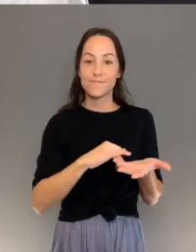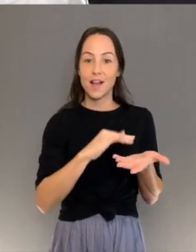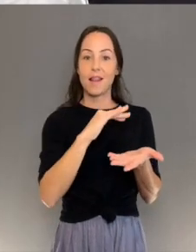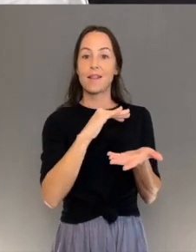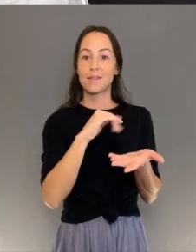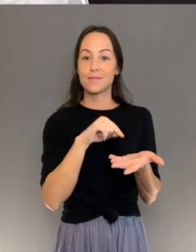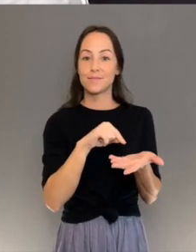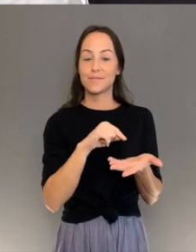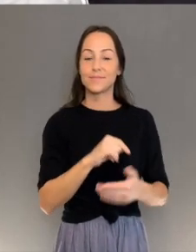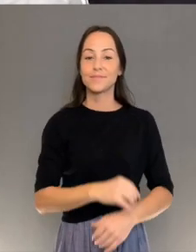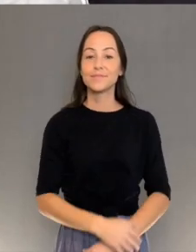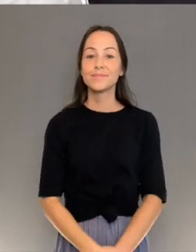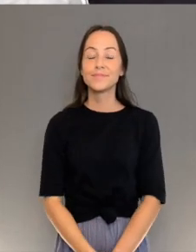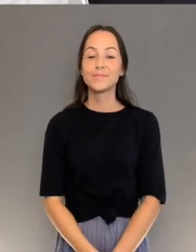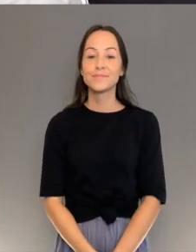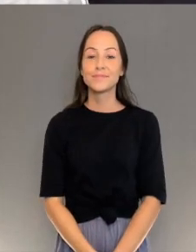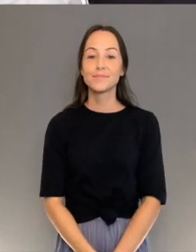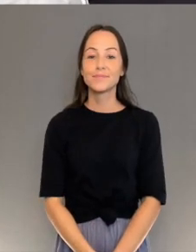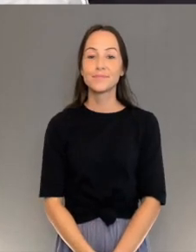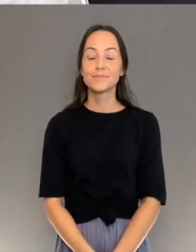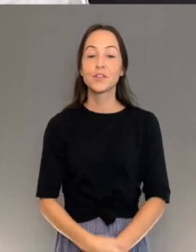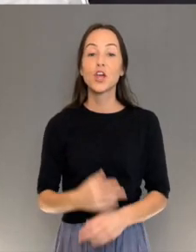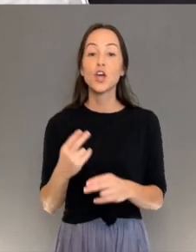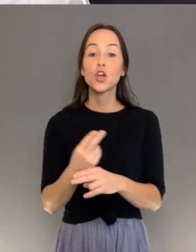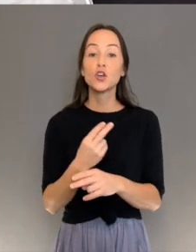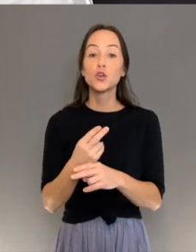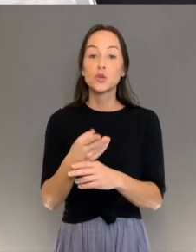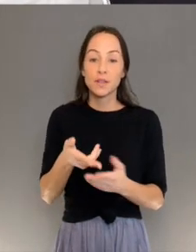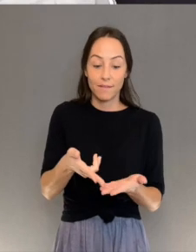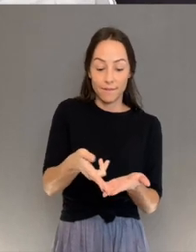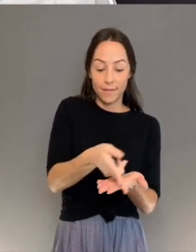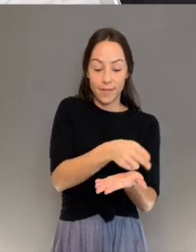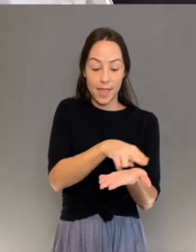With a flat tool, smooth out the shaving cream